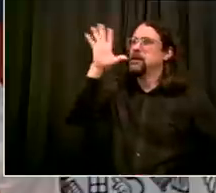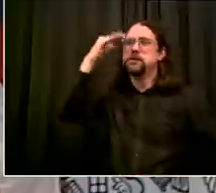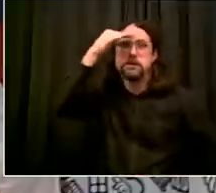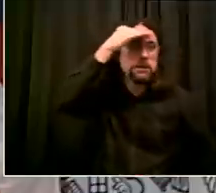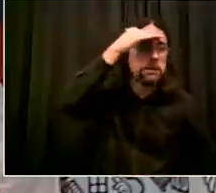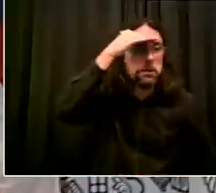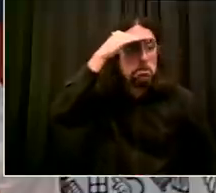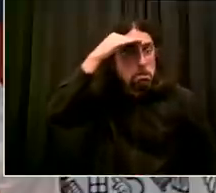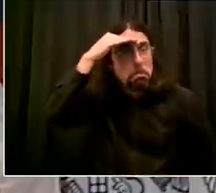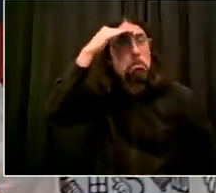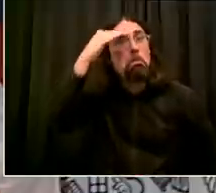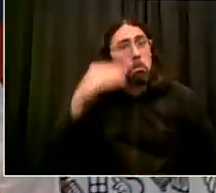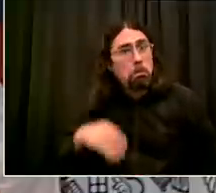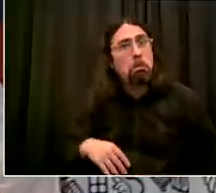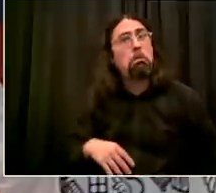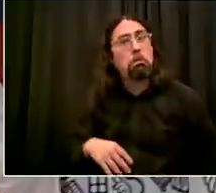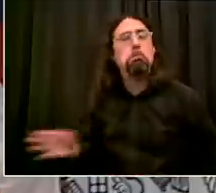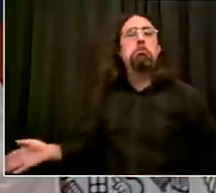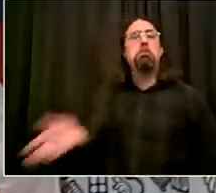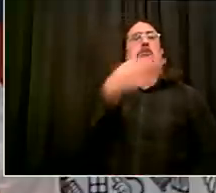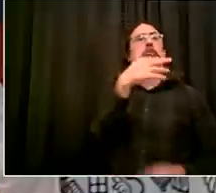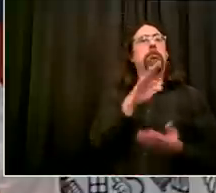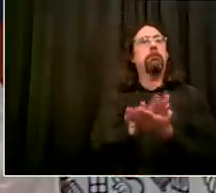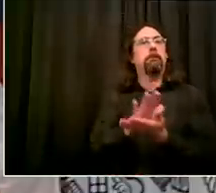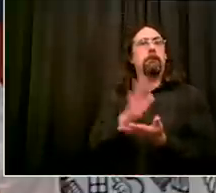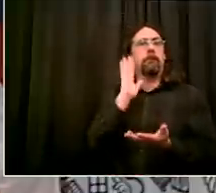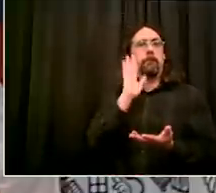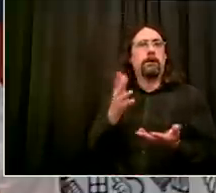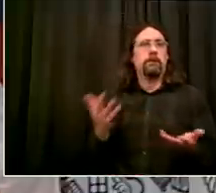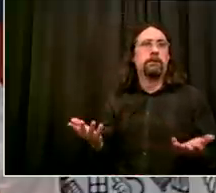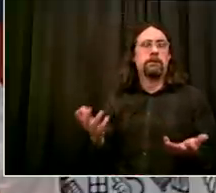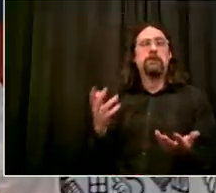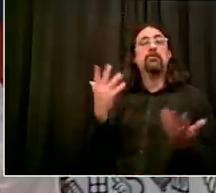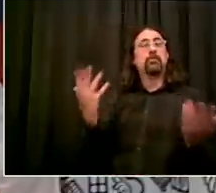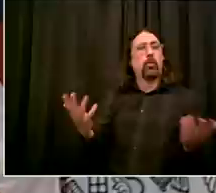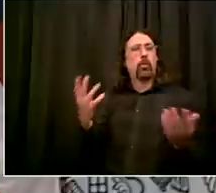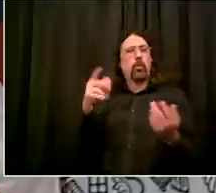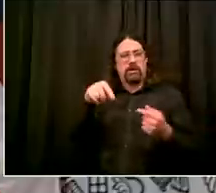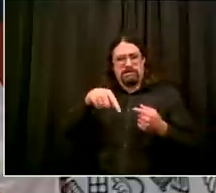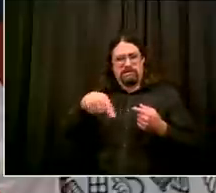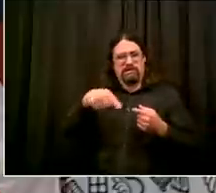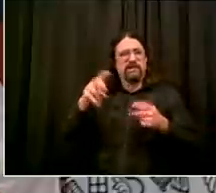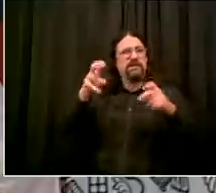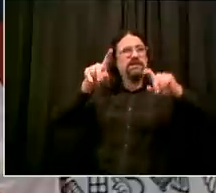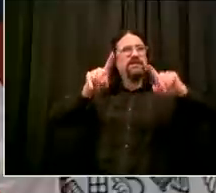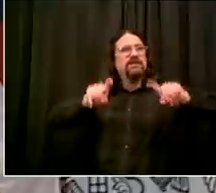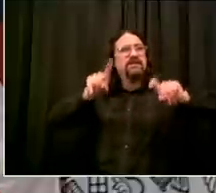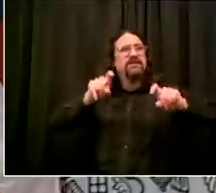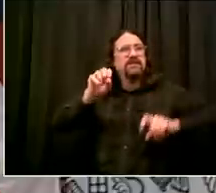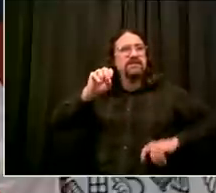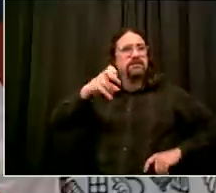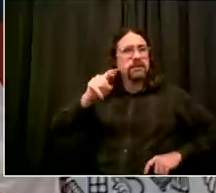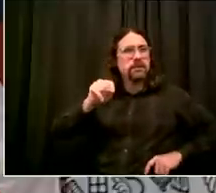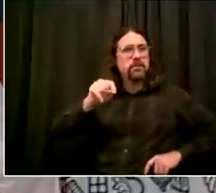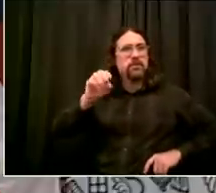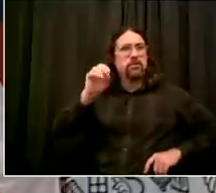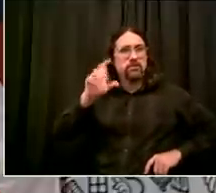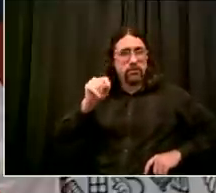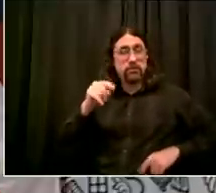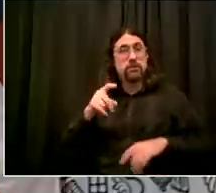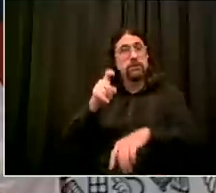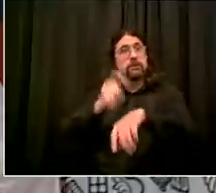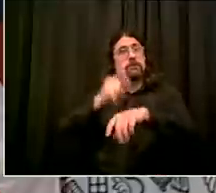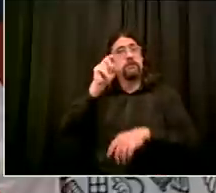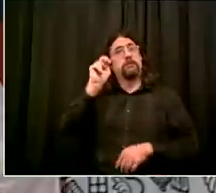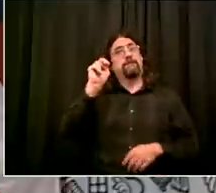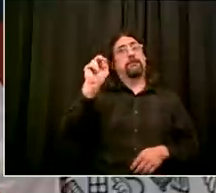weeks if they want their kids to come in then and it's our job to show everyone how effectively our schools will move forward